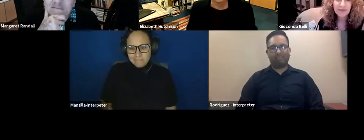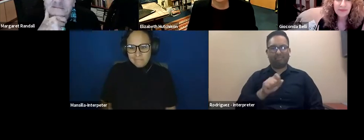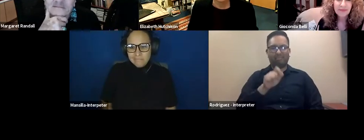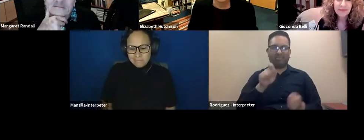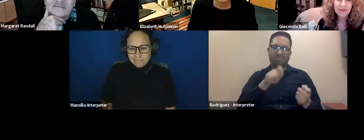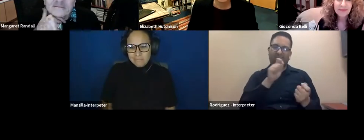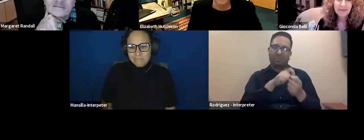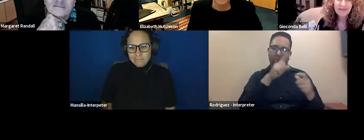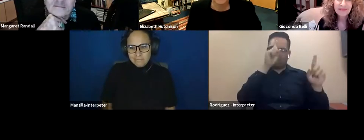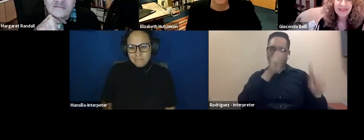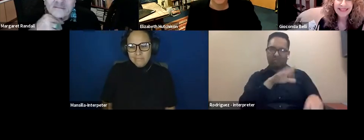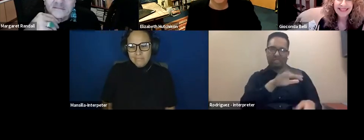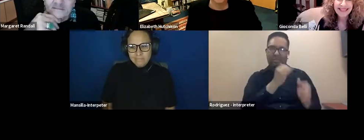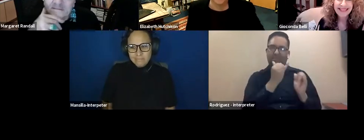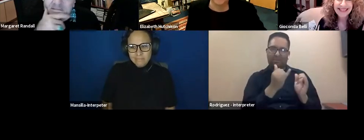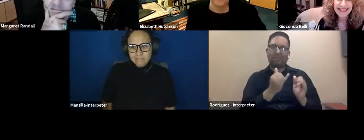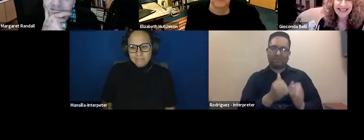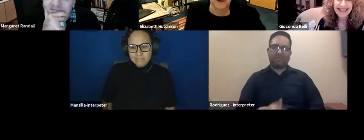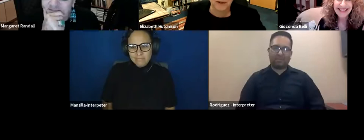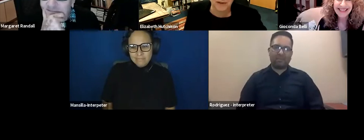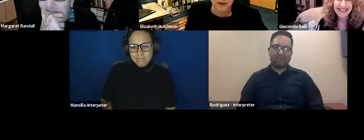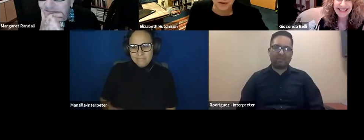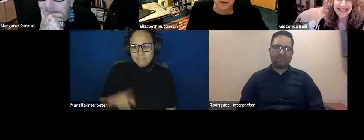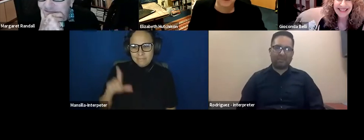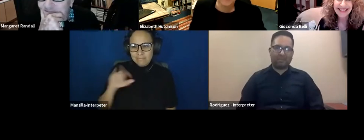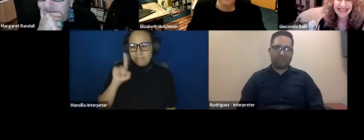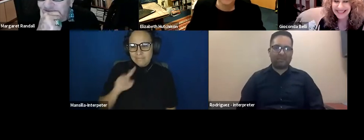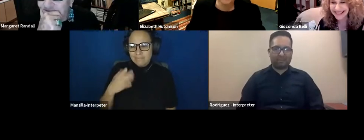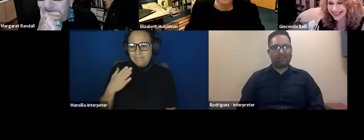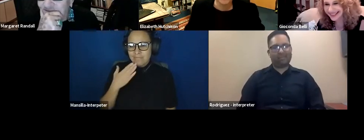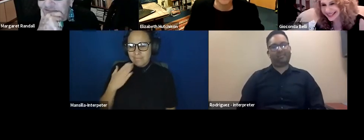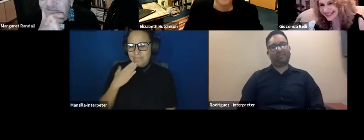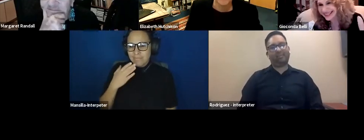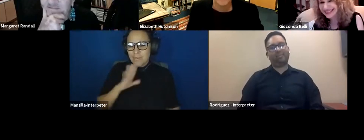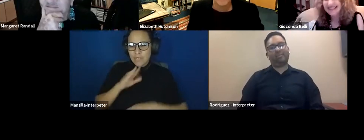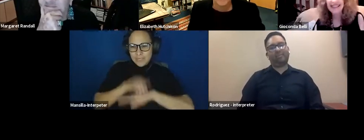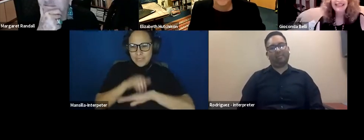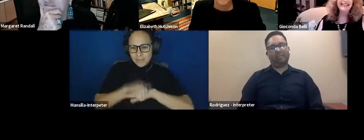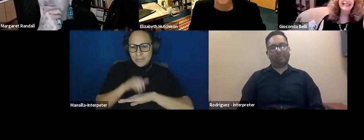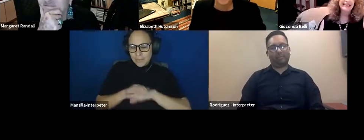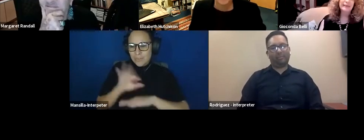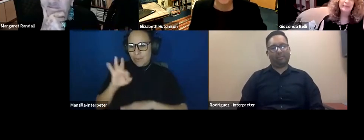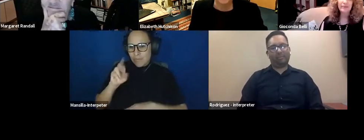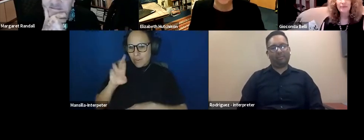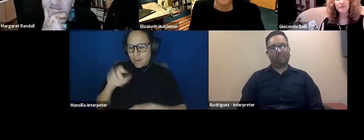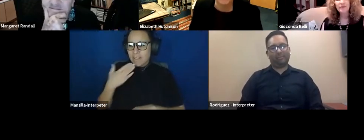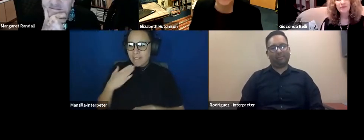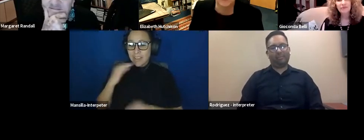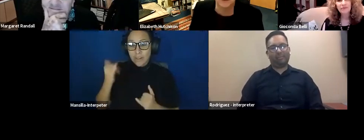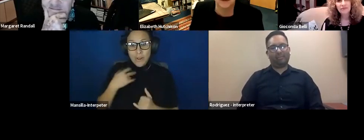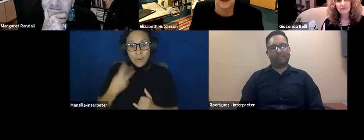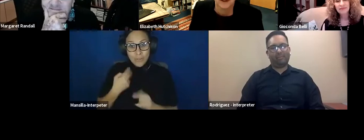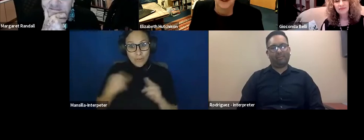Yeah. Muchísimas gracias, Fiore. No, the voice of the youth, uh, has spoken, um, and I, I